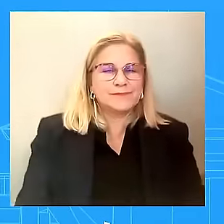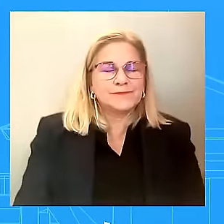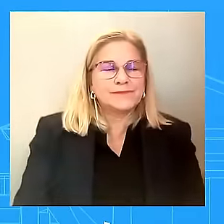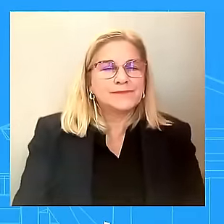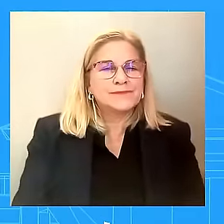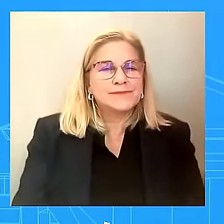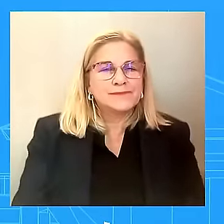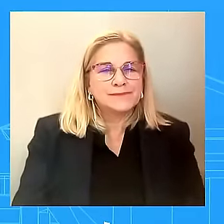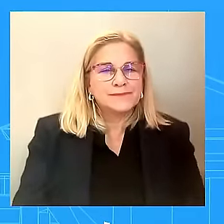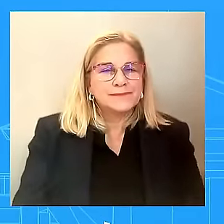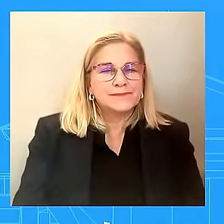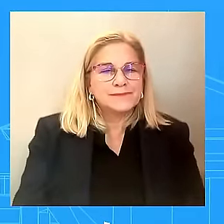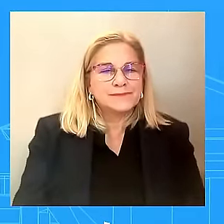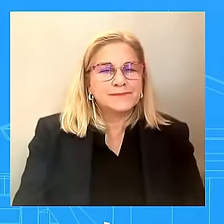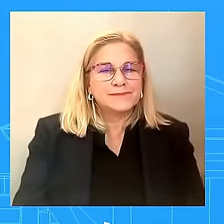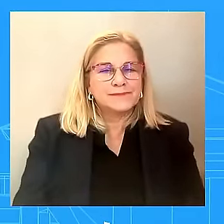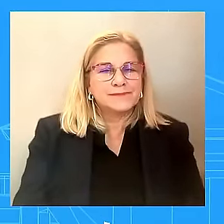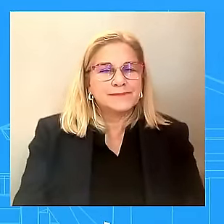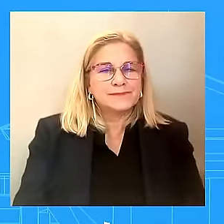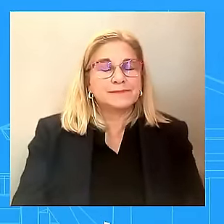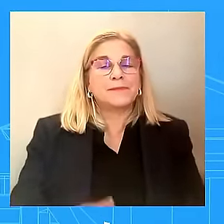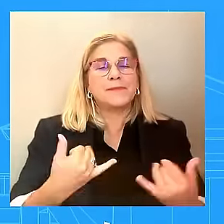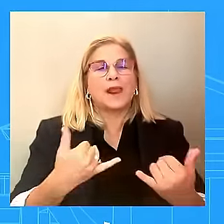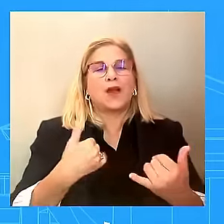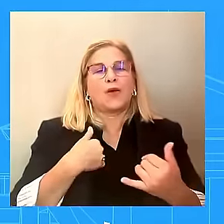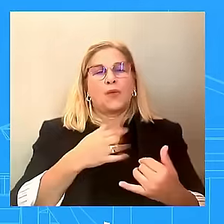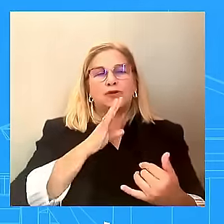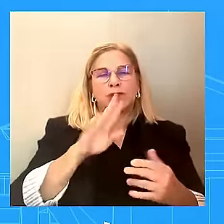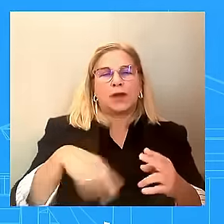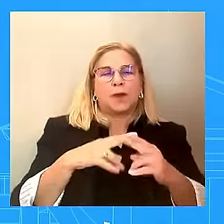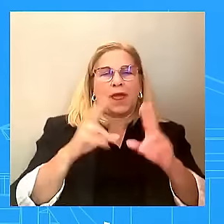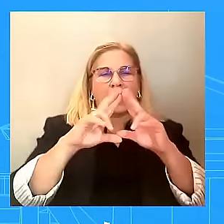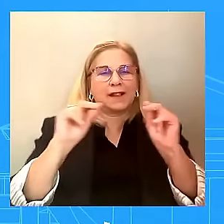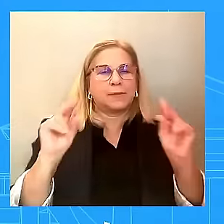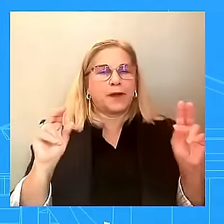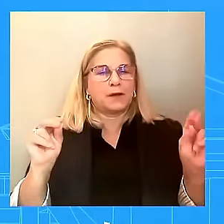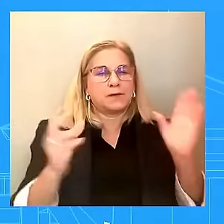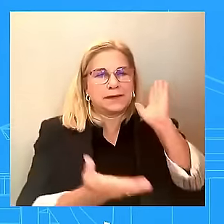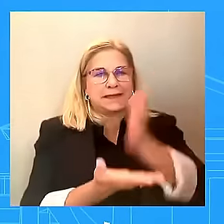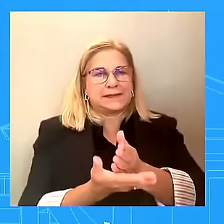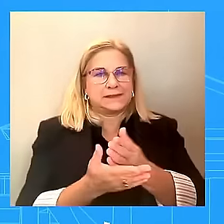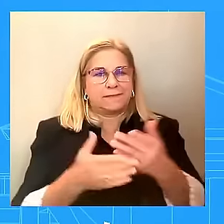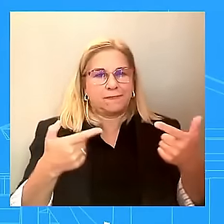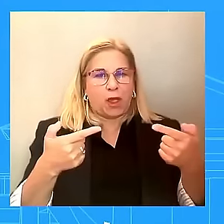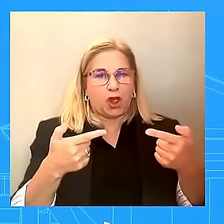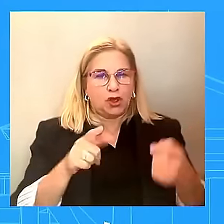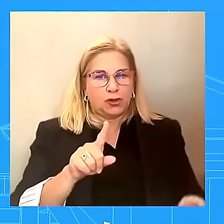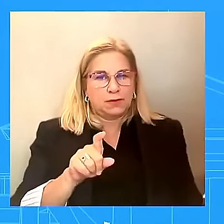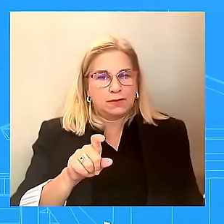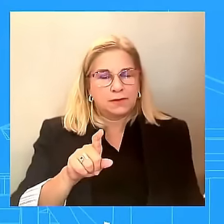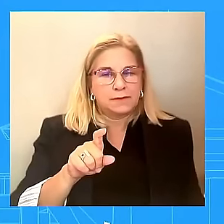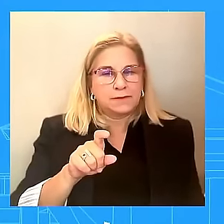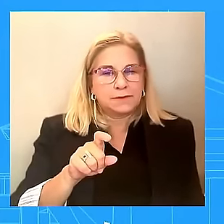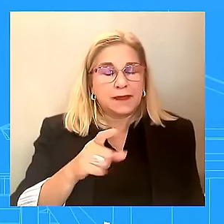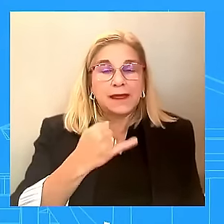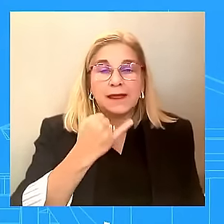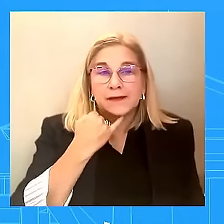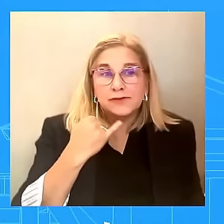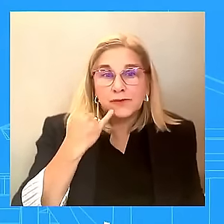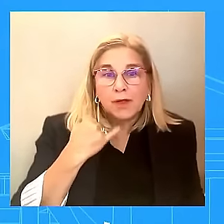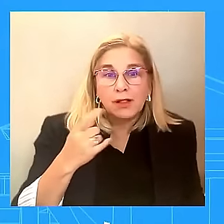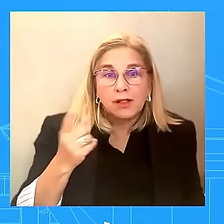that the statement was coordinated with Israel. Are you saying that the U.S. has any reason to believe that